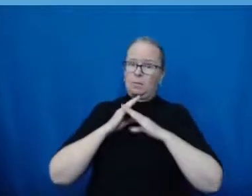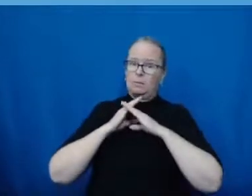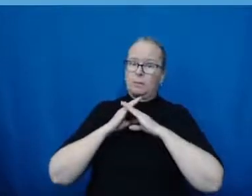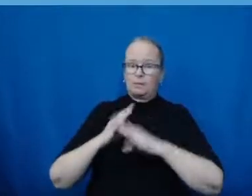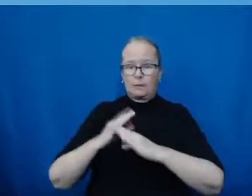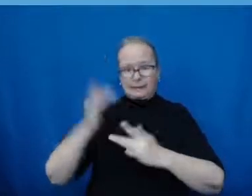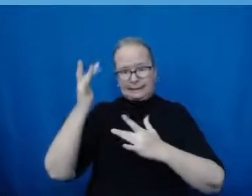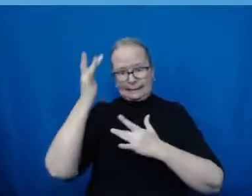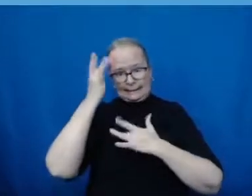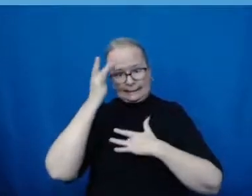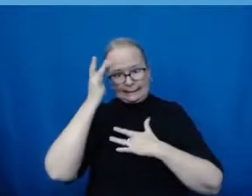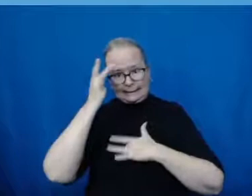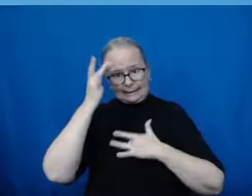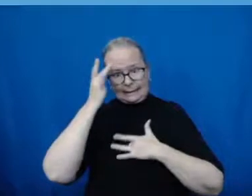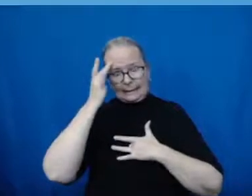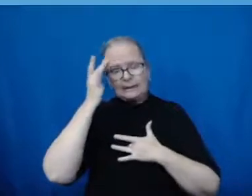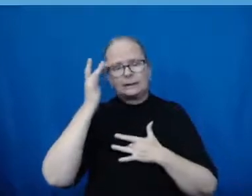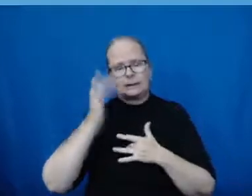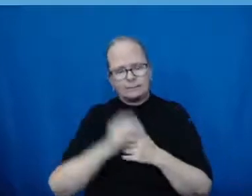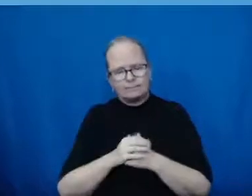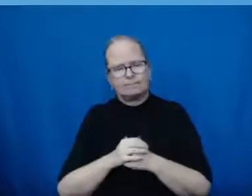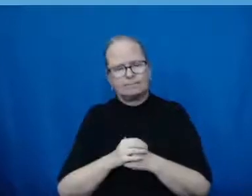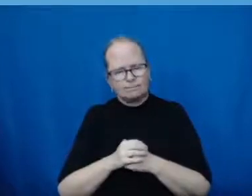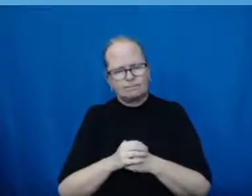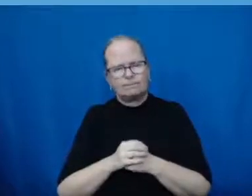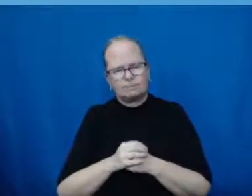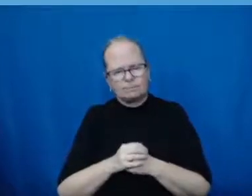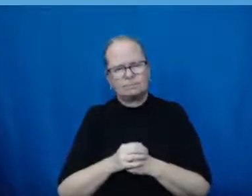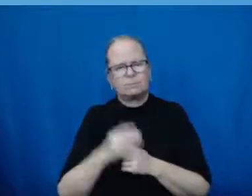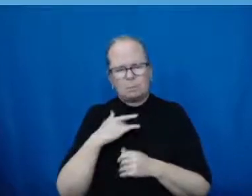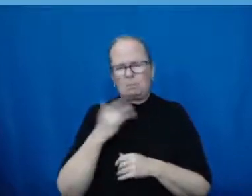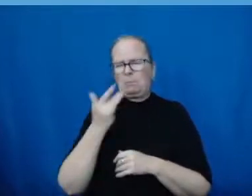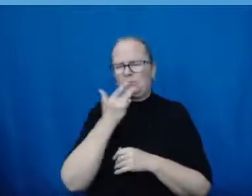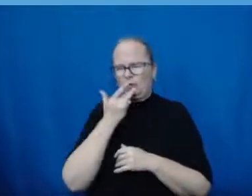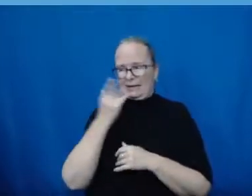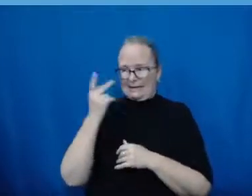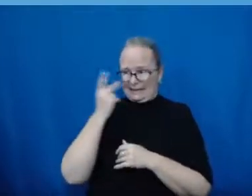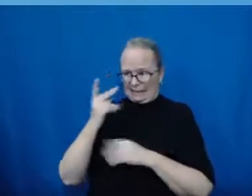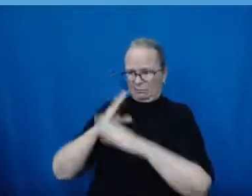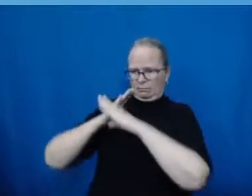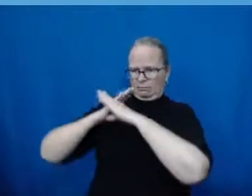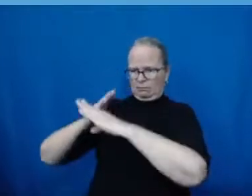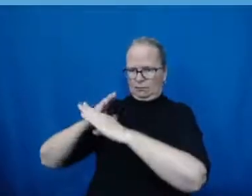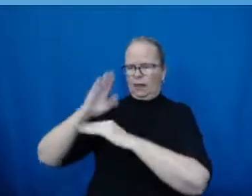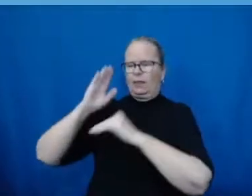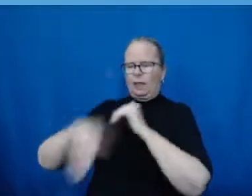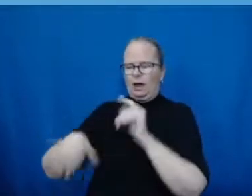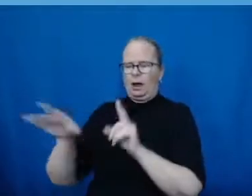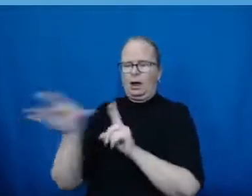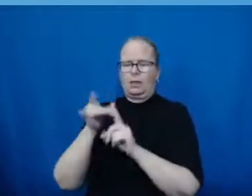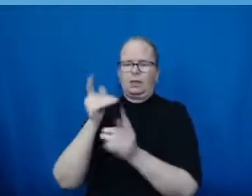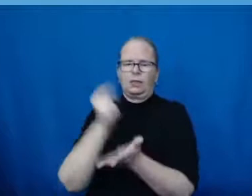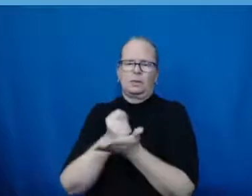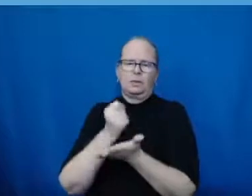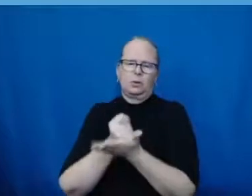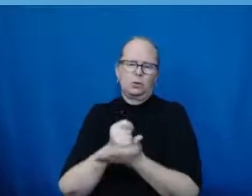rather see than people getting sick, especially sick enough to require care in hospital. Next slide, please.